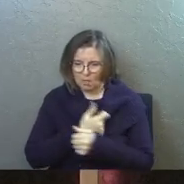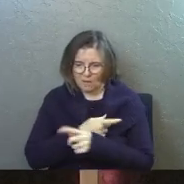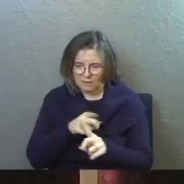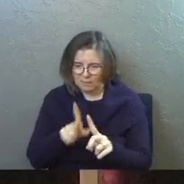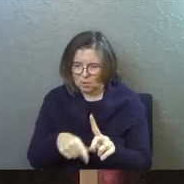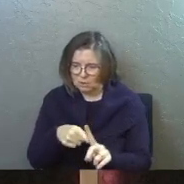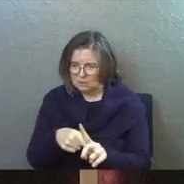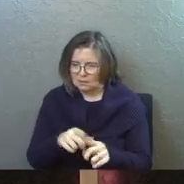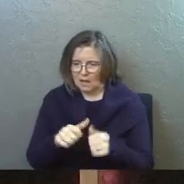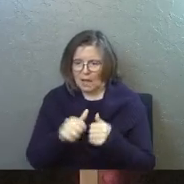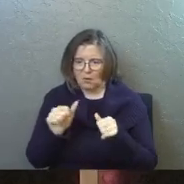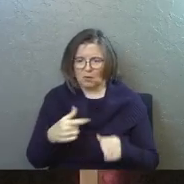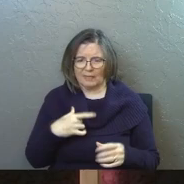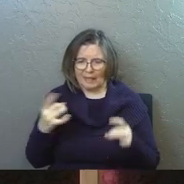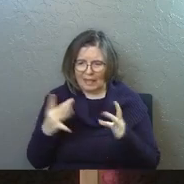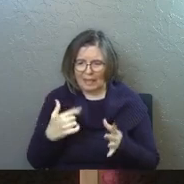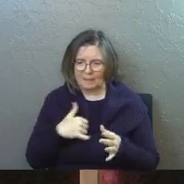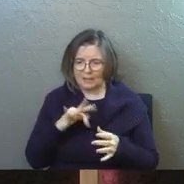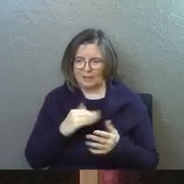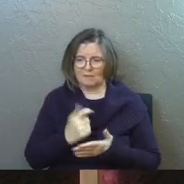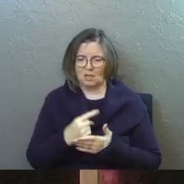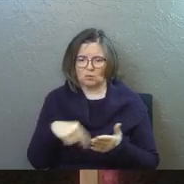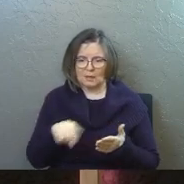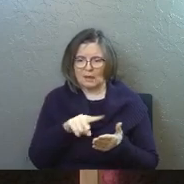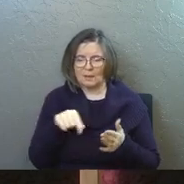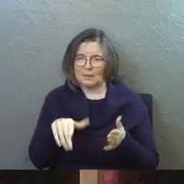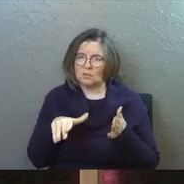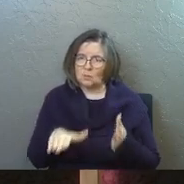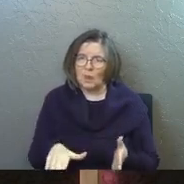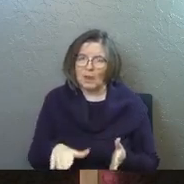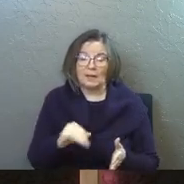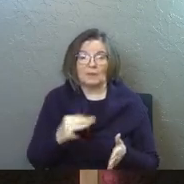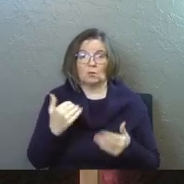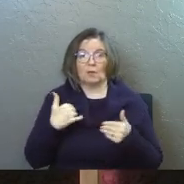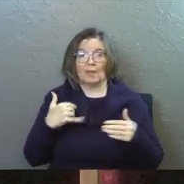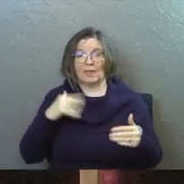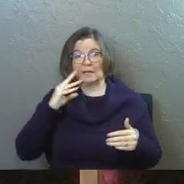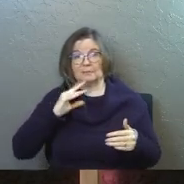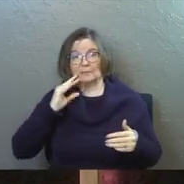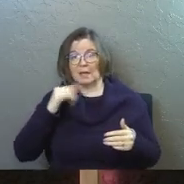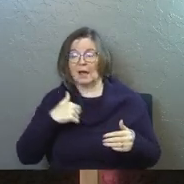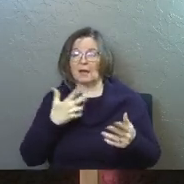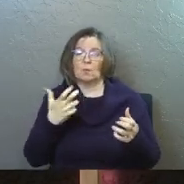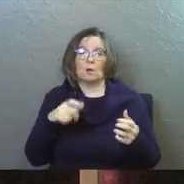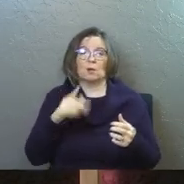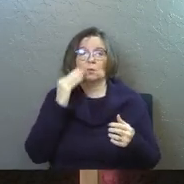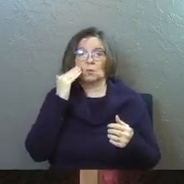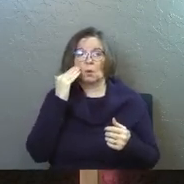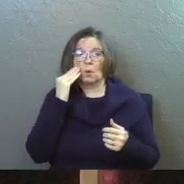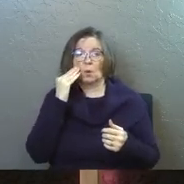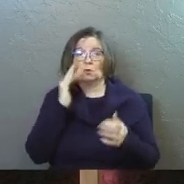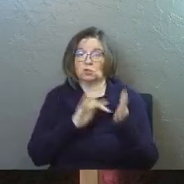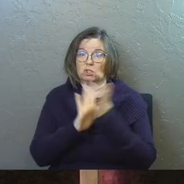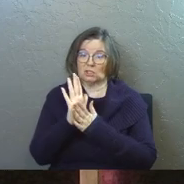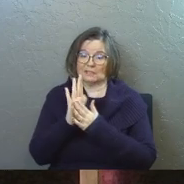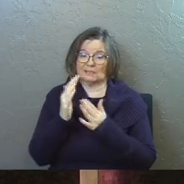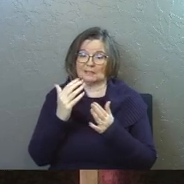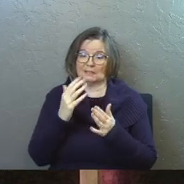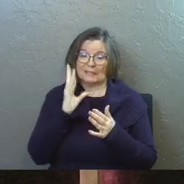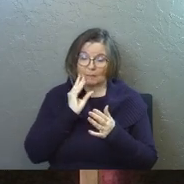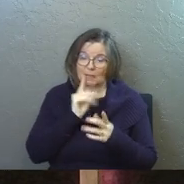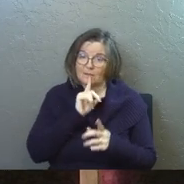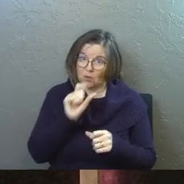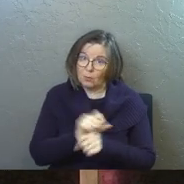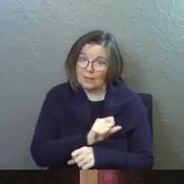love toward this person? How could they hate me if I've treated them this way? And if you've had that experience, I just want you to know Jesus had it